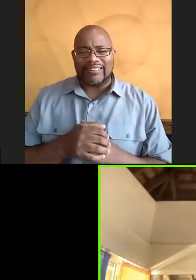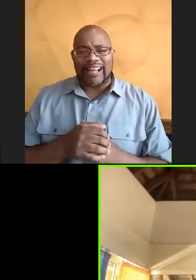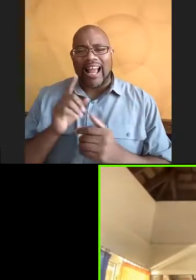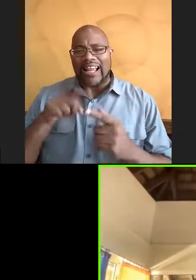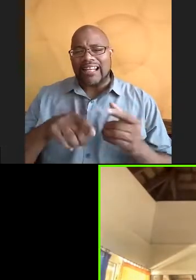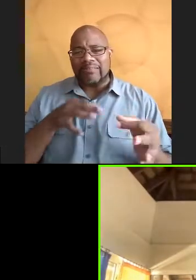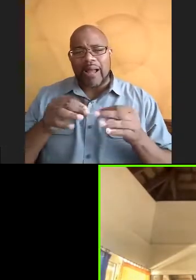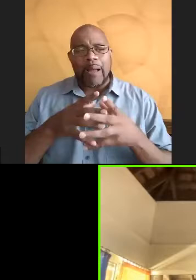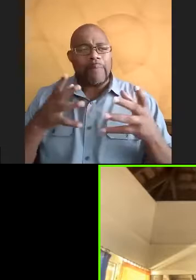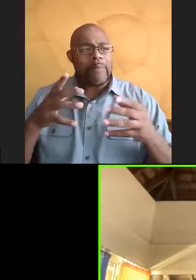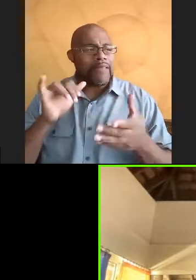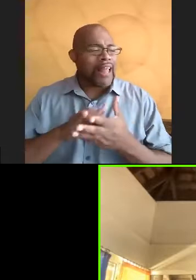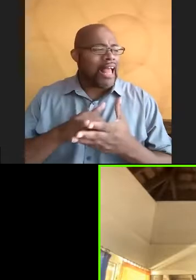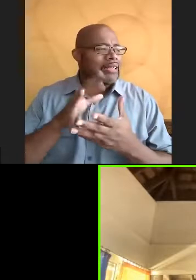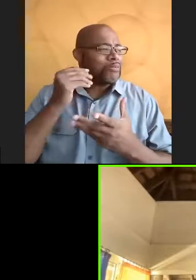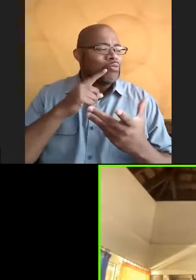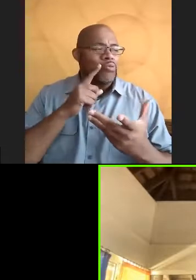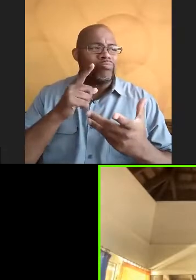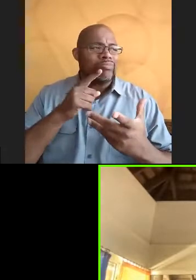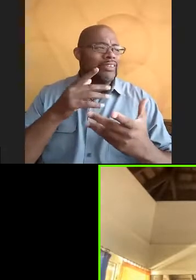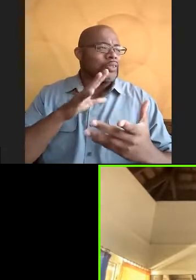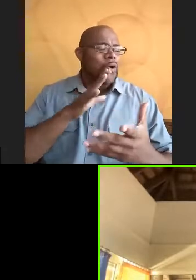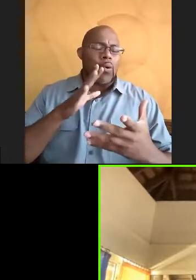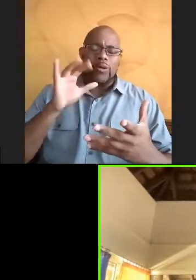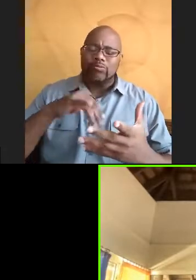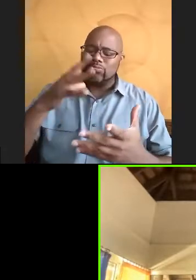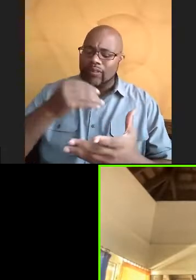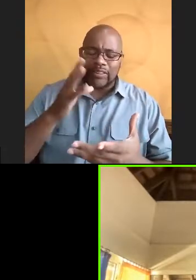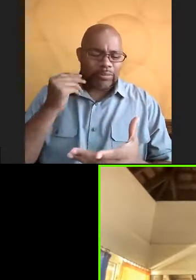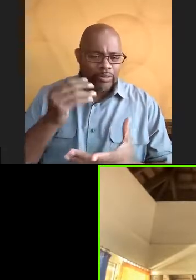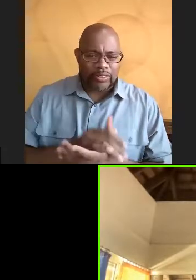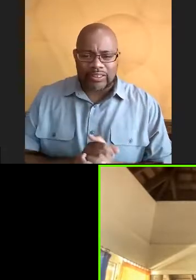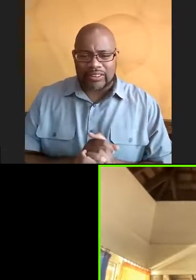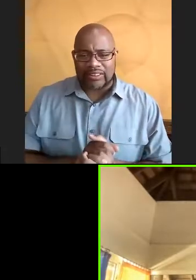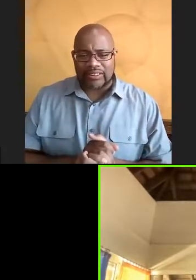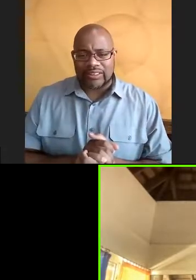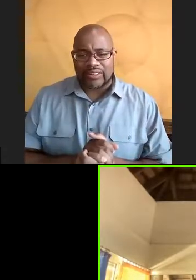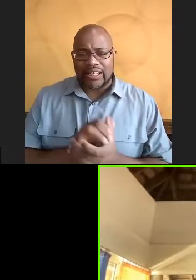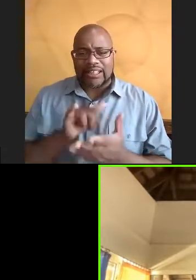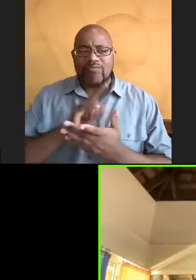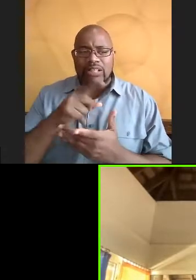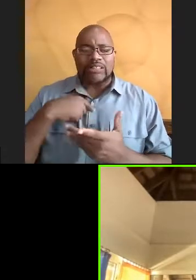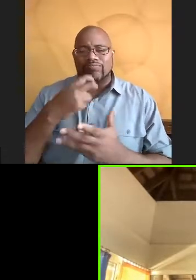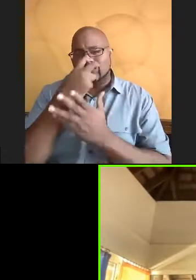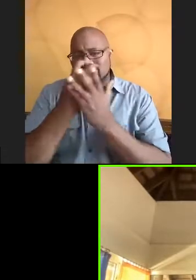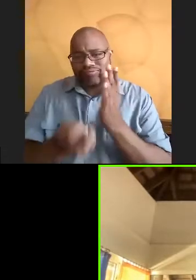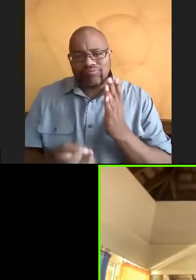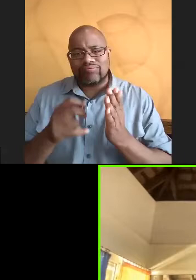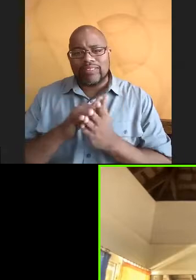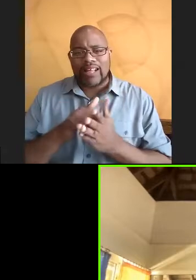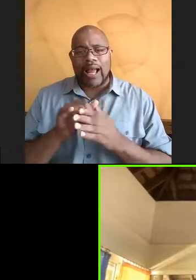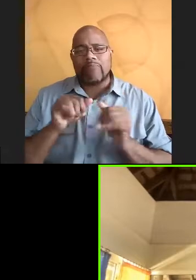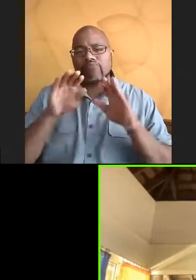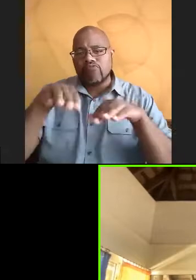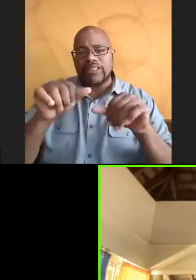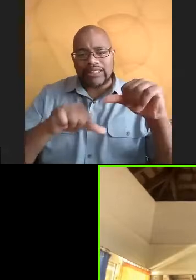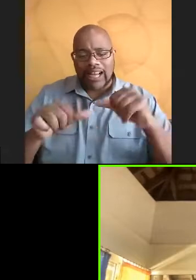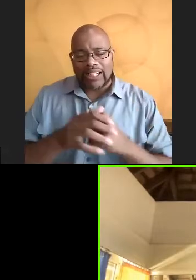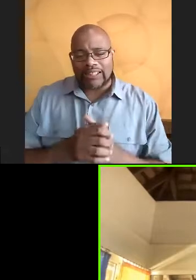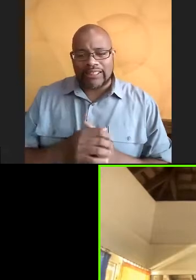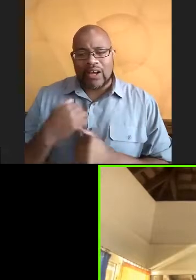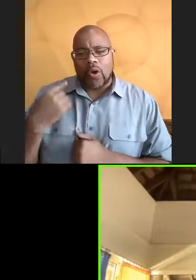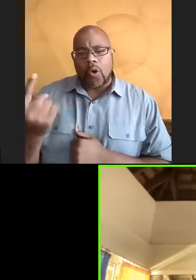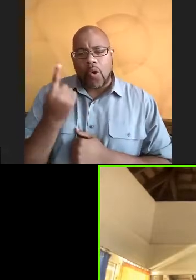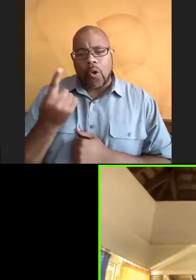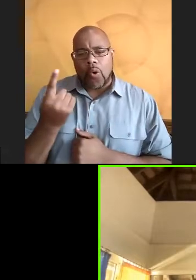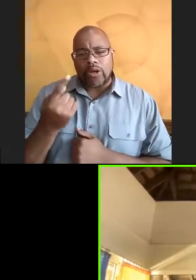OceanX. That was like, that was the experience that like got me into marine science that like, kind of, I've always been